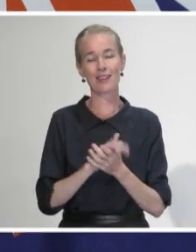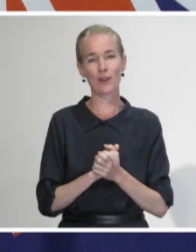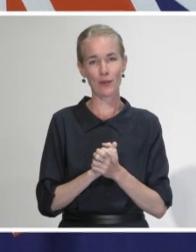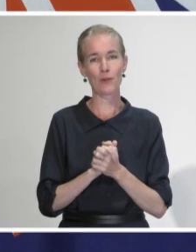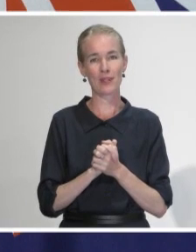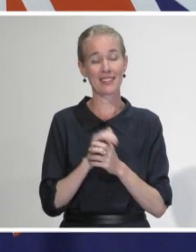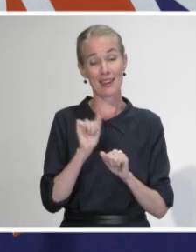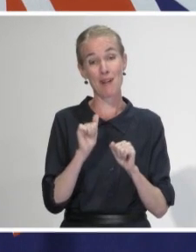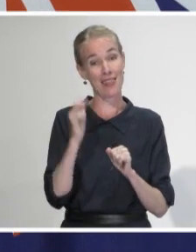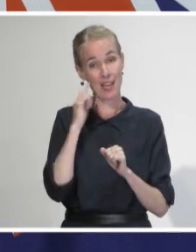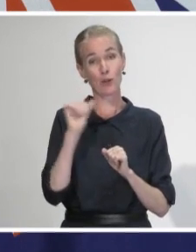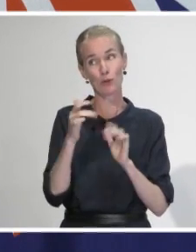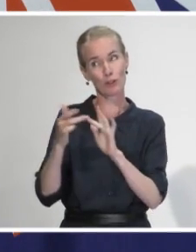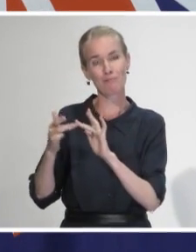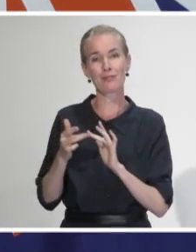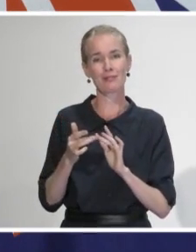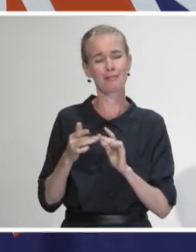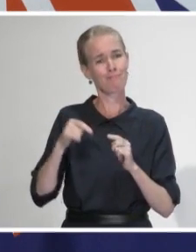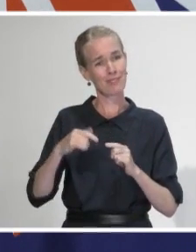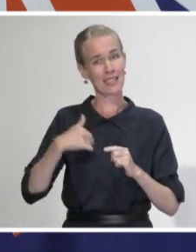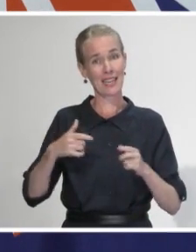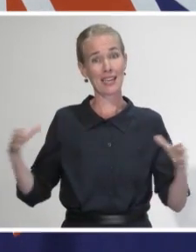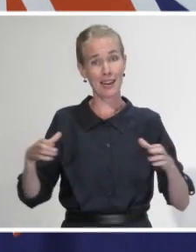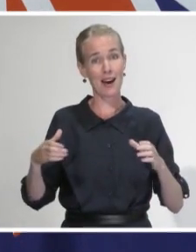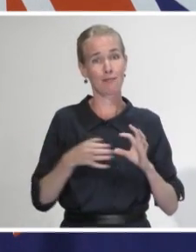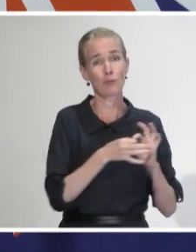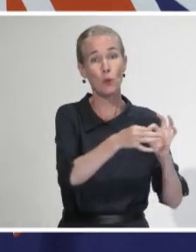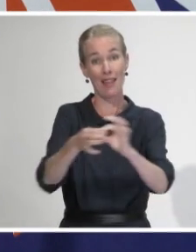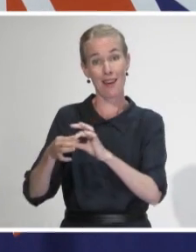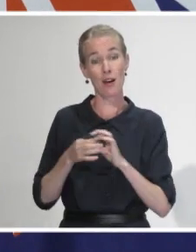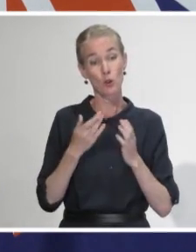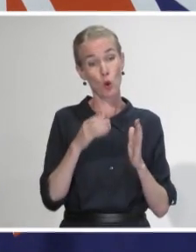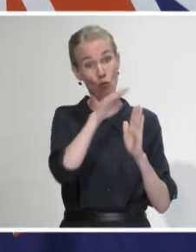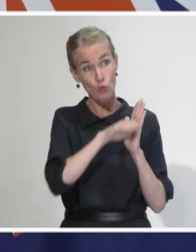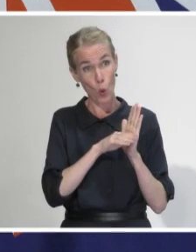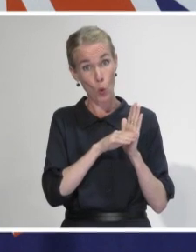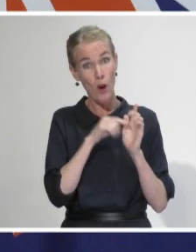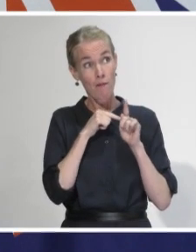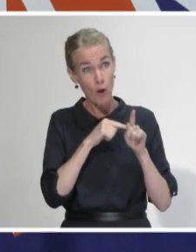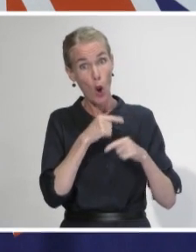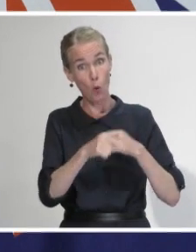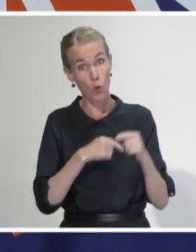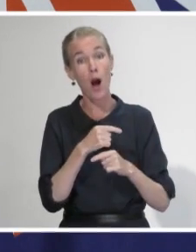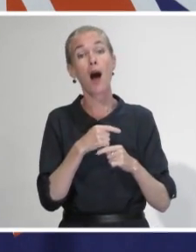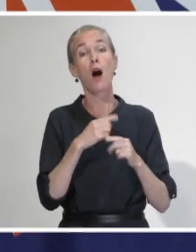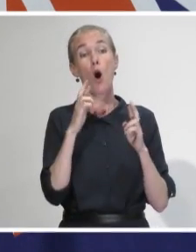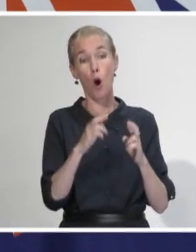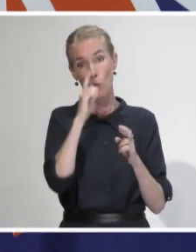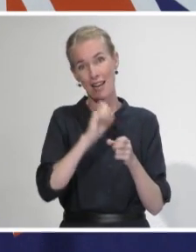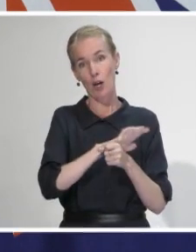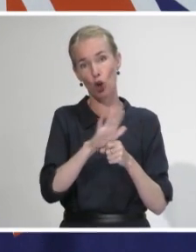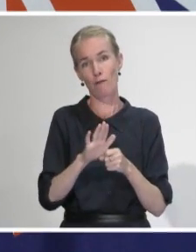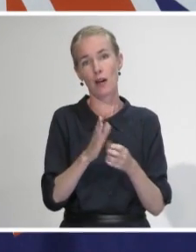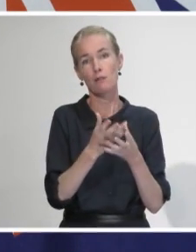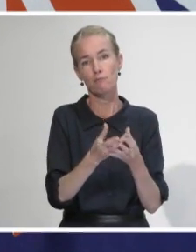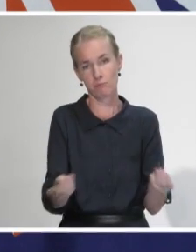do that. This is a collective effort and we will get through this if we continue to support each other. So kia ora, thank you again, and